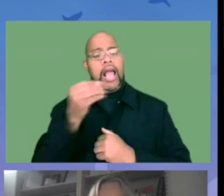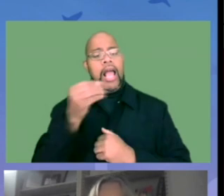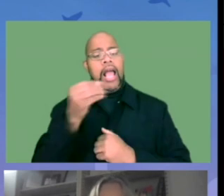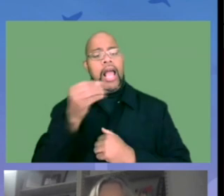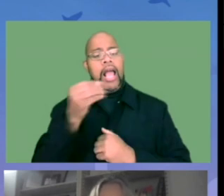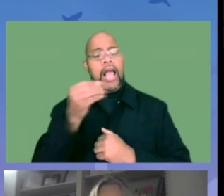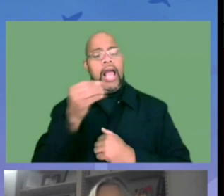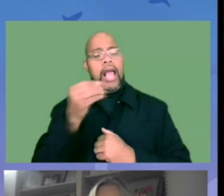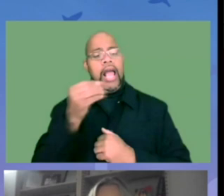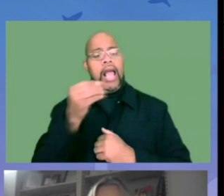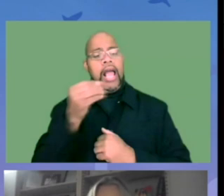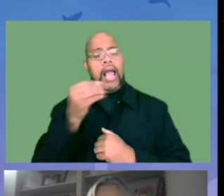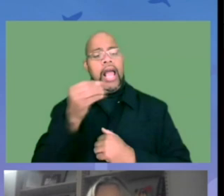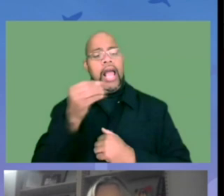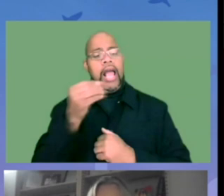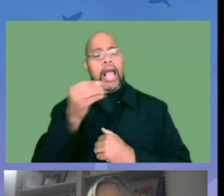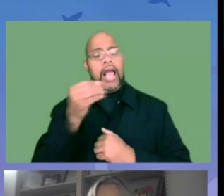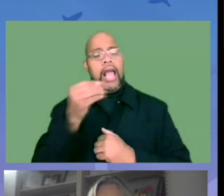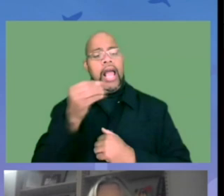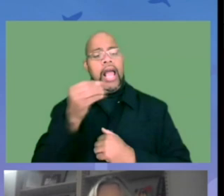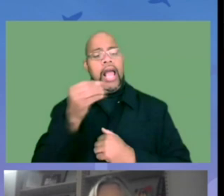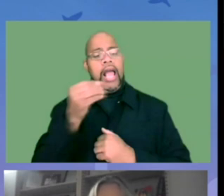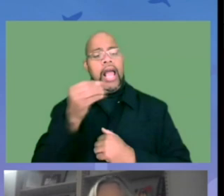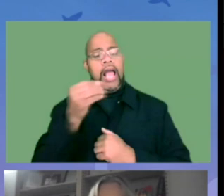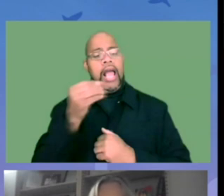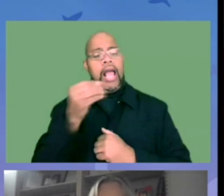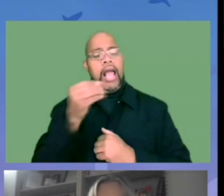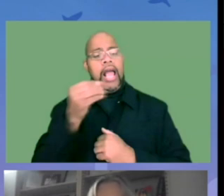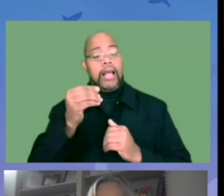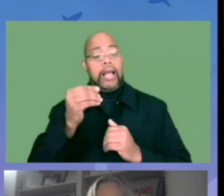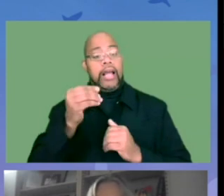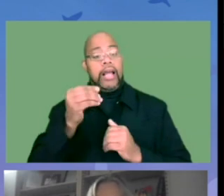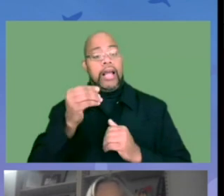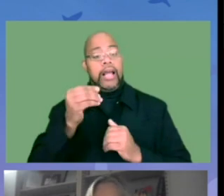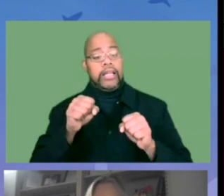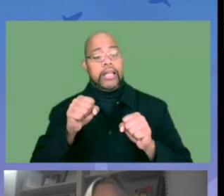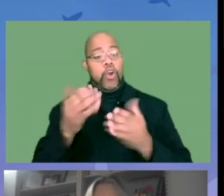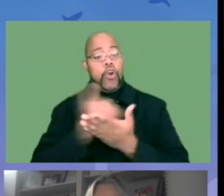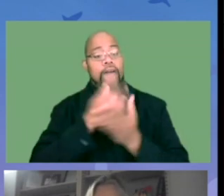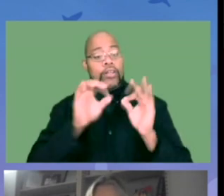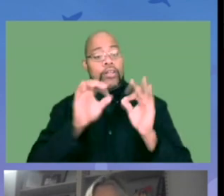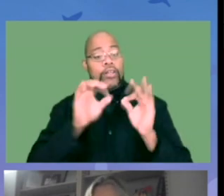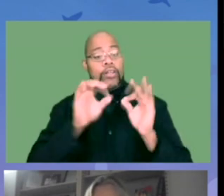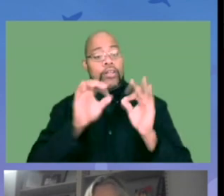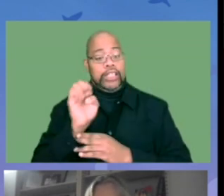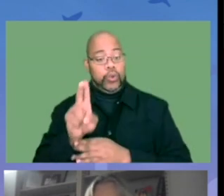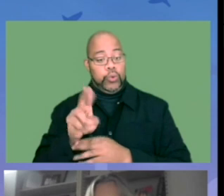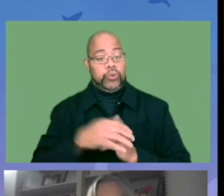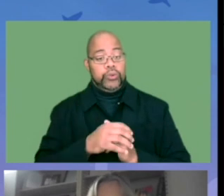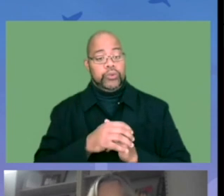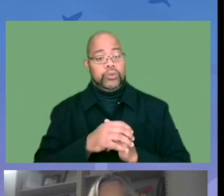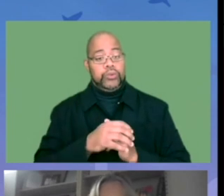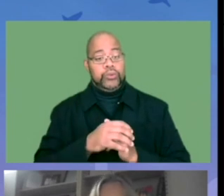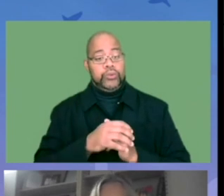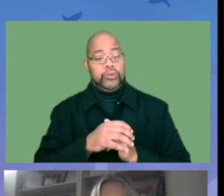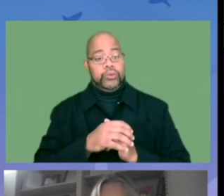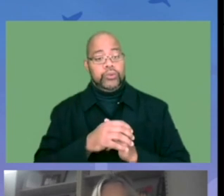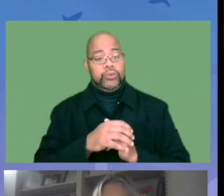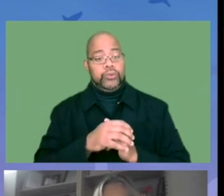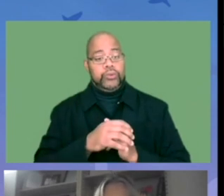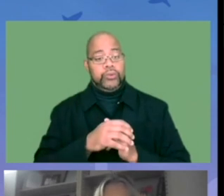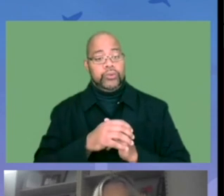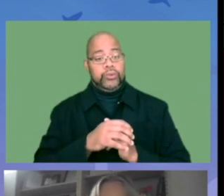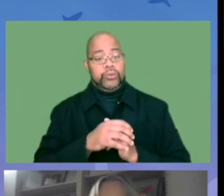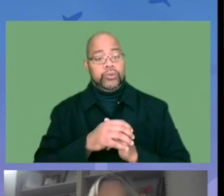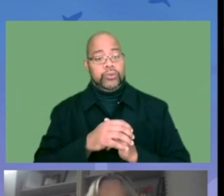people working in schools to support the mental health of students. And they can earn free CEUs by completing the